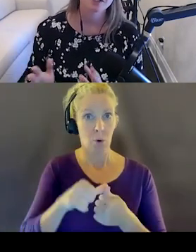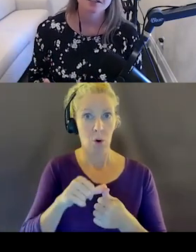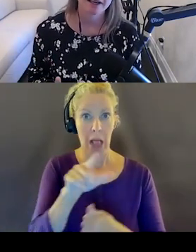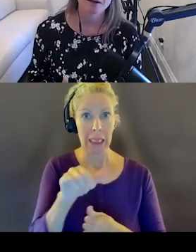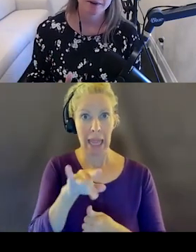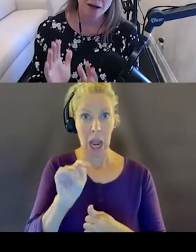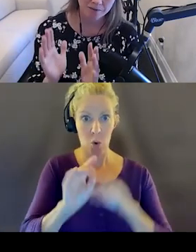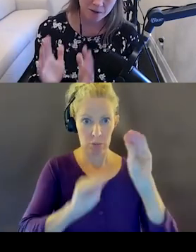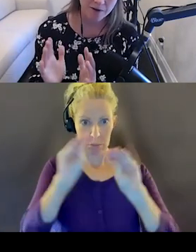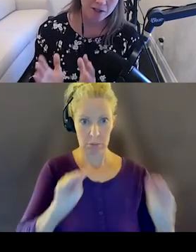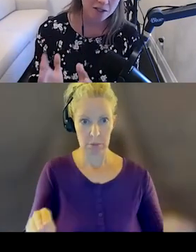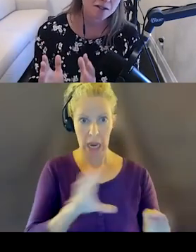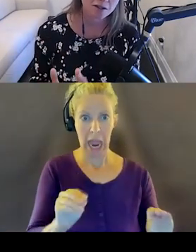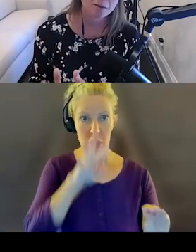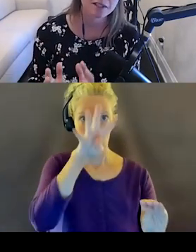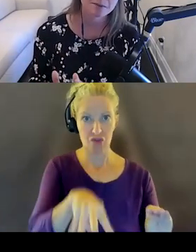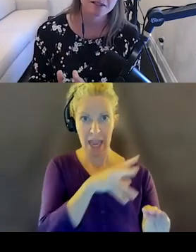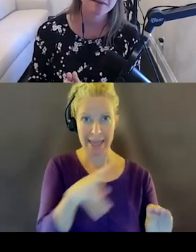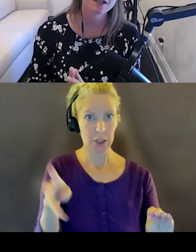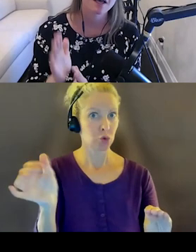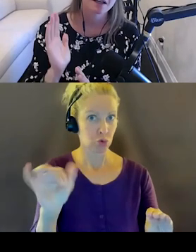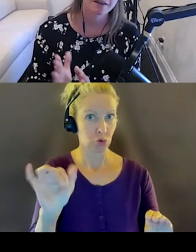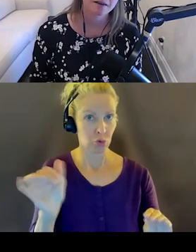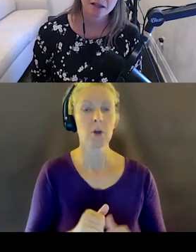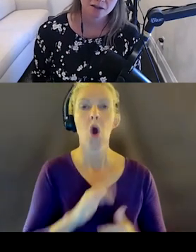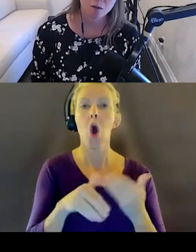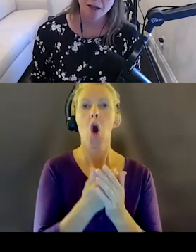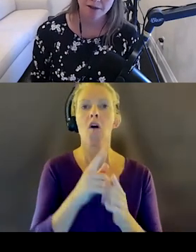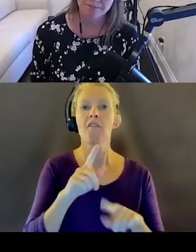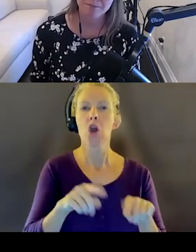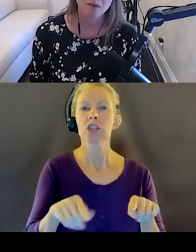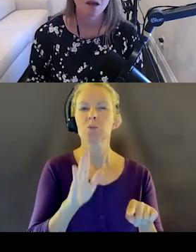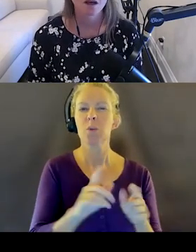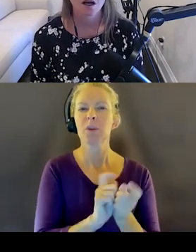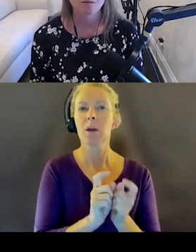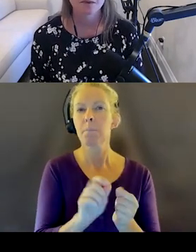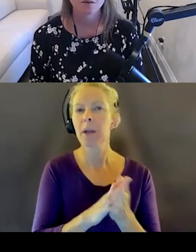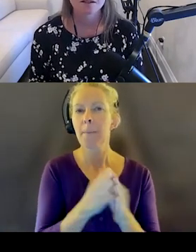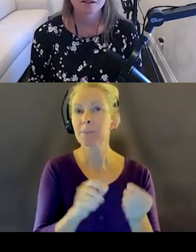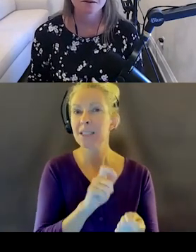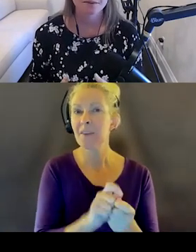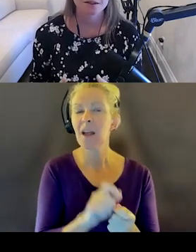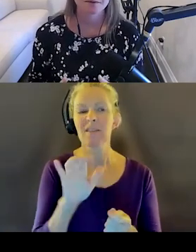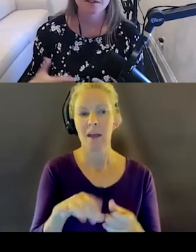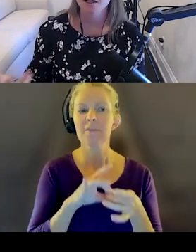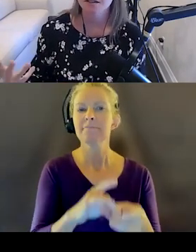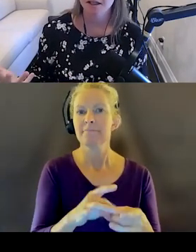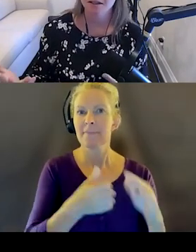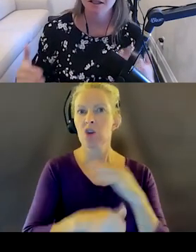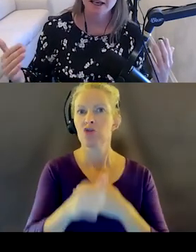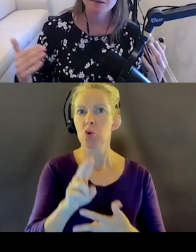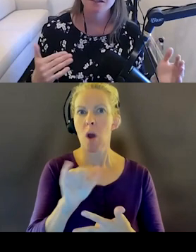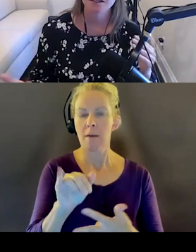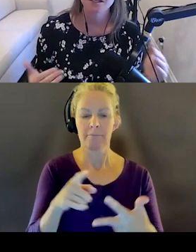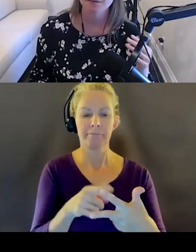all of that plays together with how your variations are going to be specific. And I think that that's a UI thing. UI is also responsible for the target